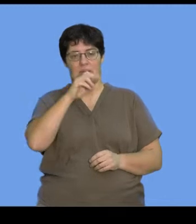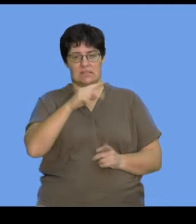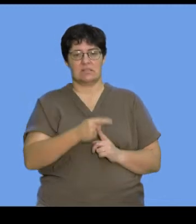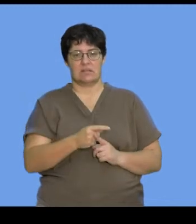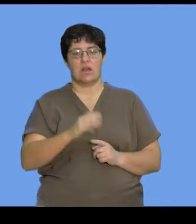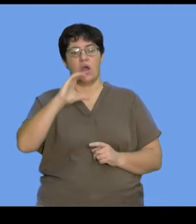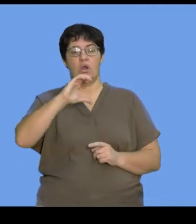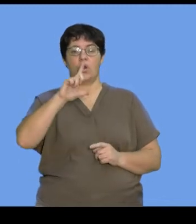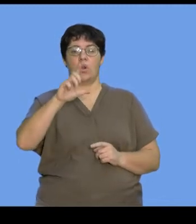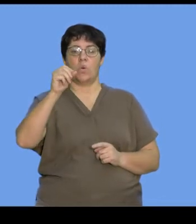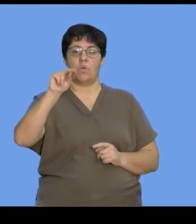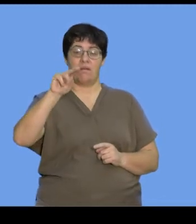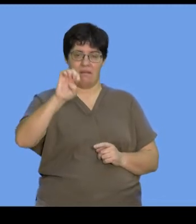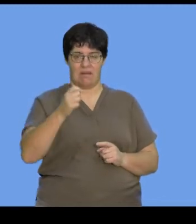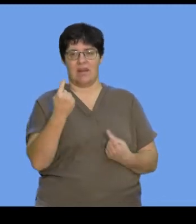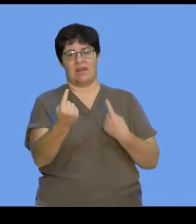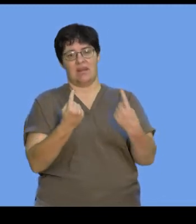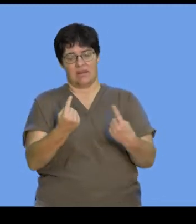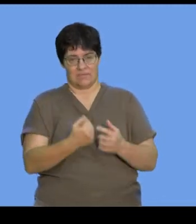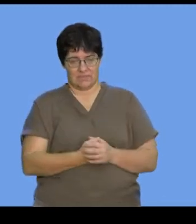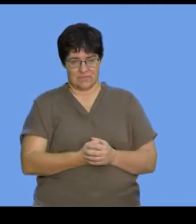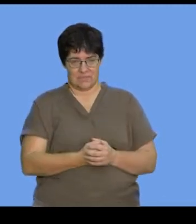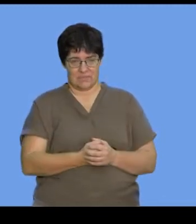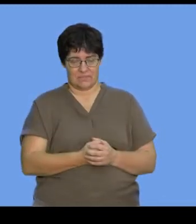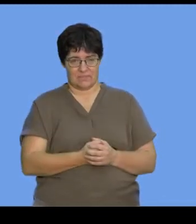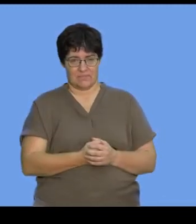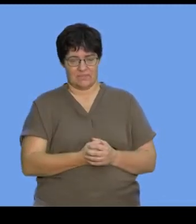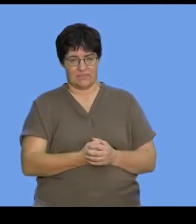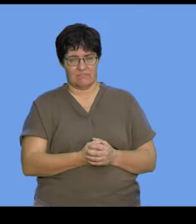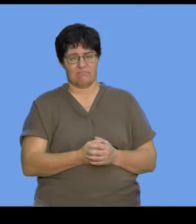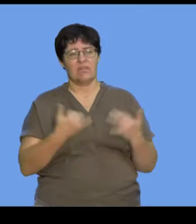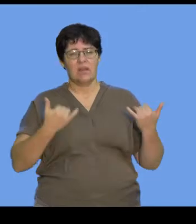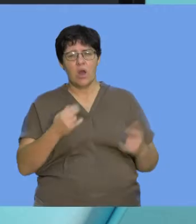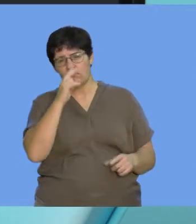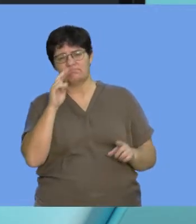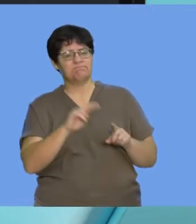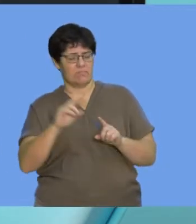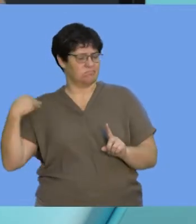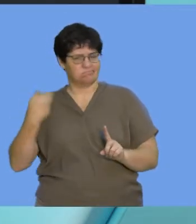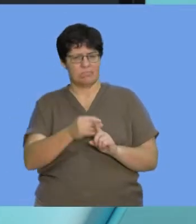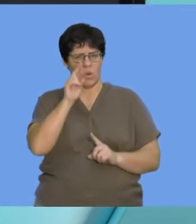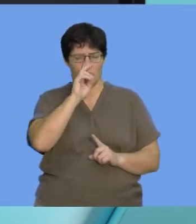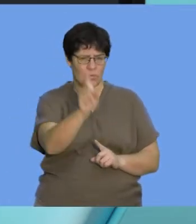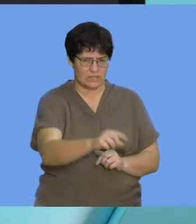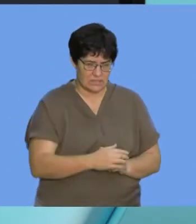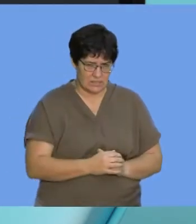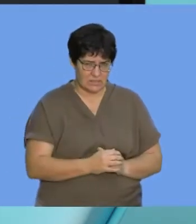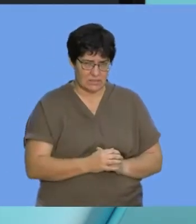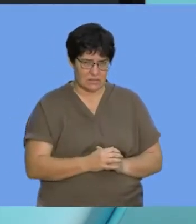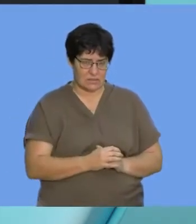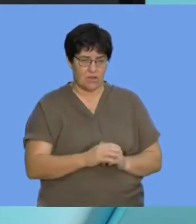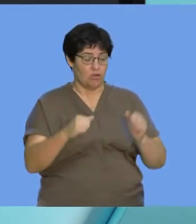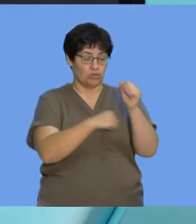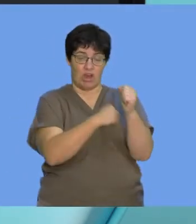chromatids as being clones of each other. So guys, at this point, we need to reflect on what we've looked at. We've looked at